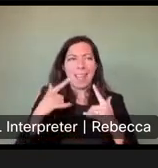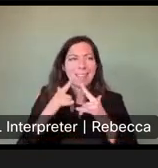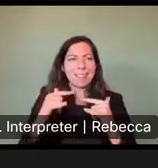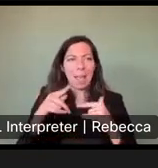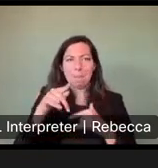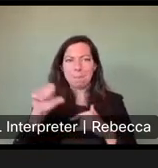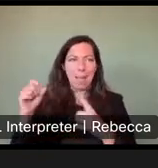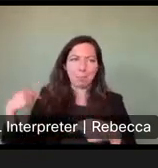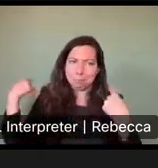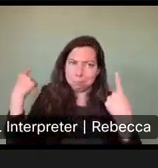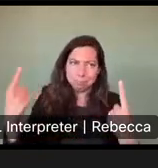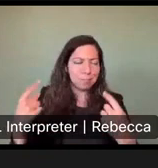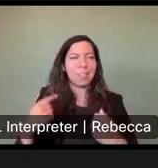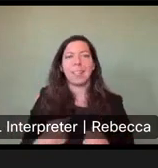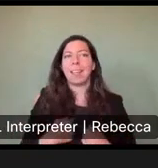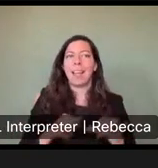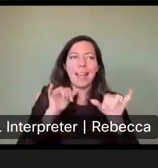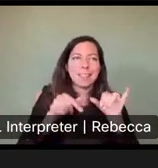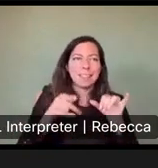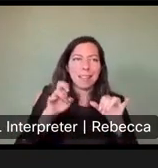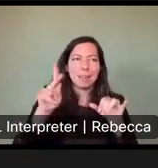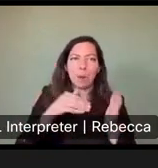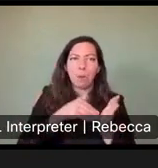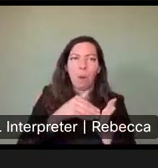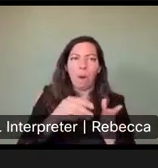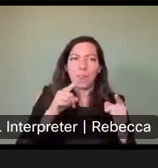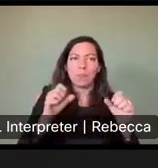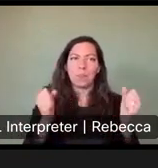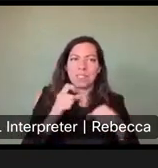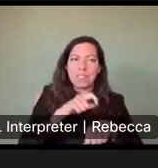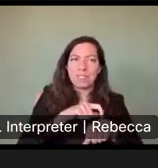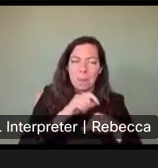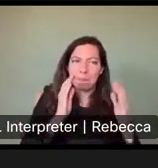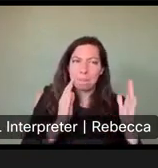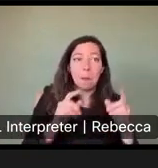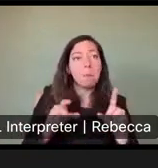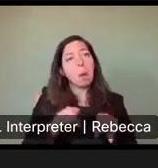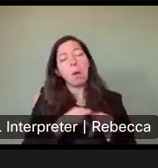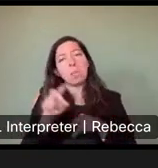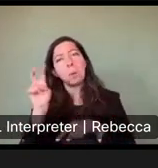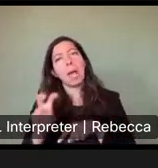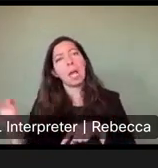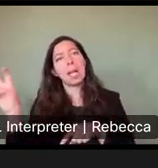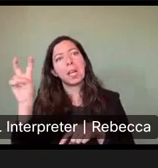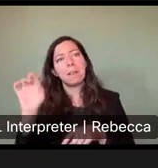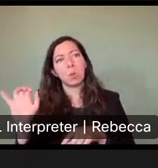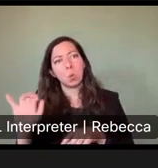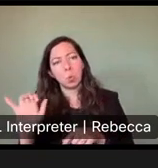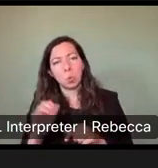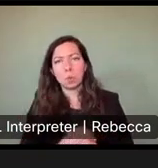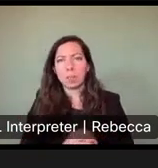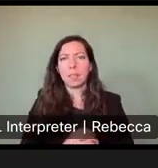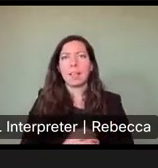chunk of time in parks, especially in the winter time, but I also travel to a lot of other places. Um, I've written with specific